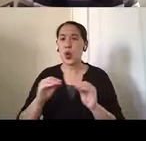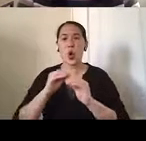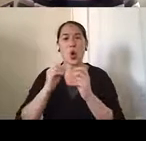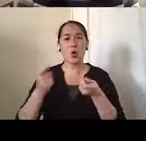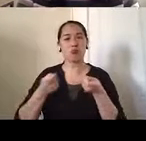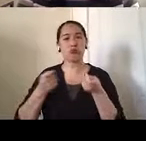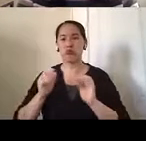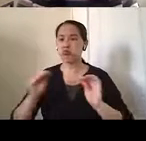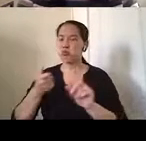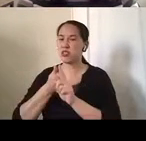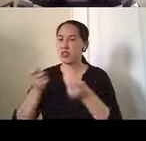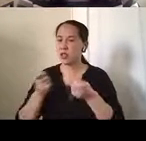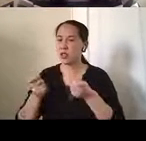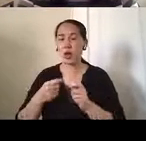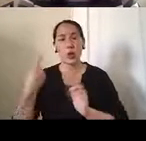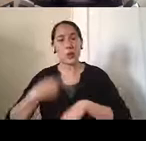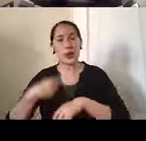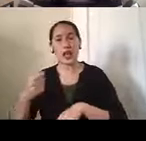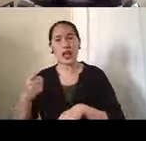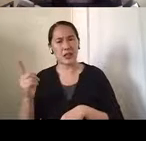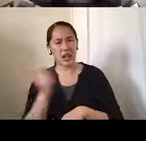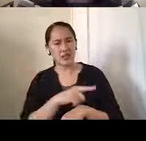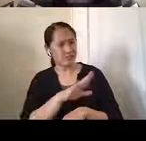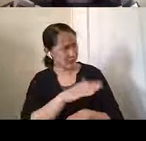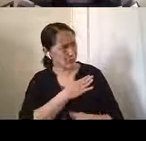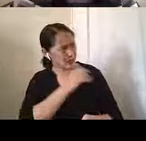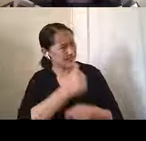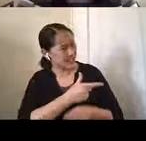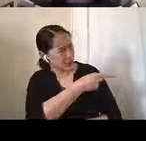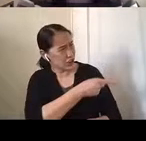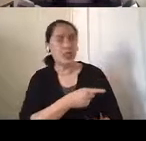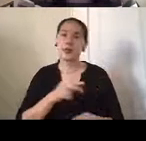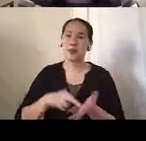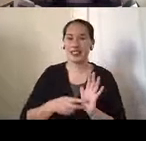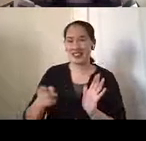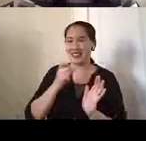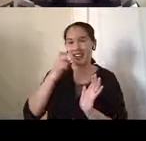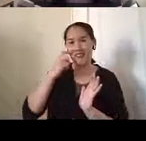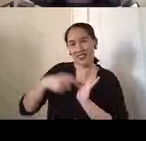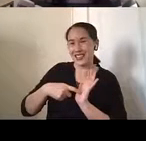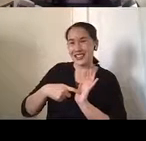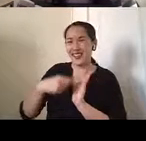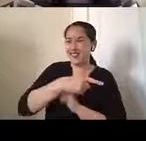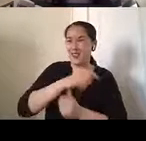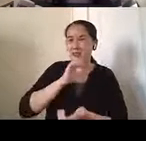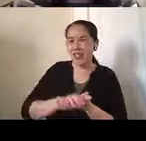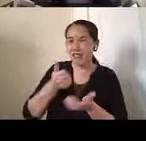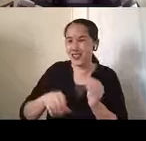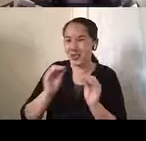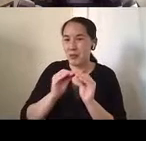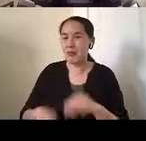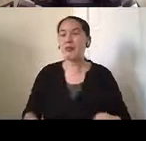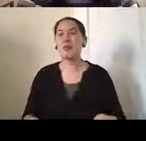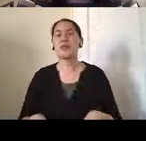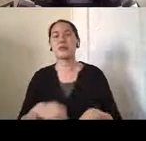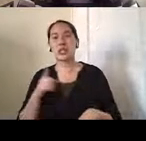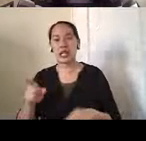he even asked her one time, are you my sister? Um, so he was kind of not recognizing her. Um, he was more, uh,